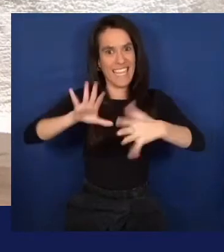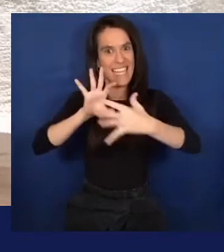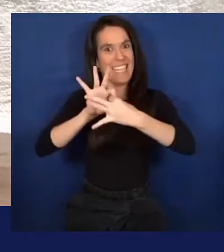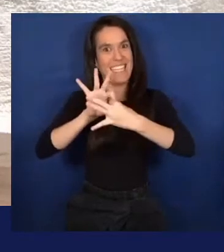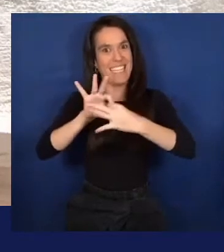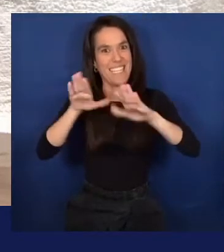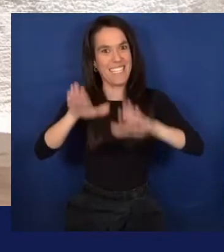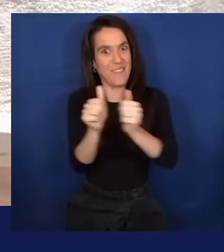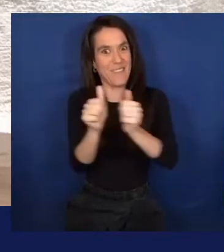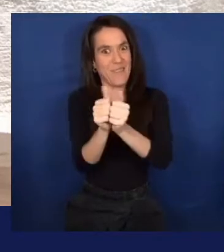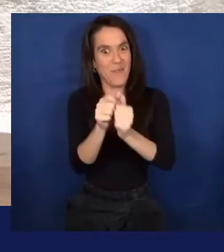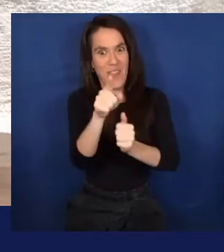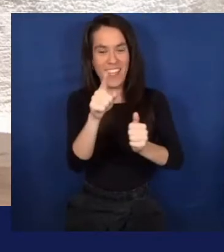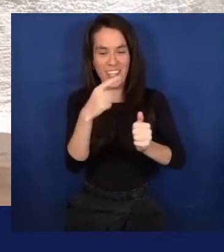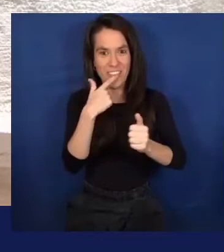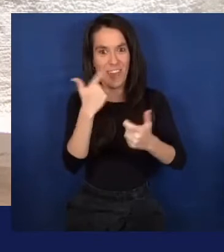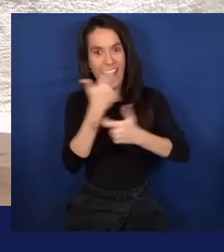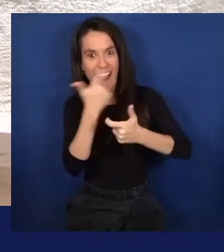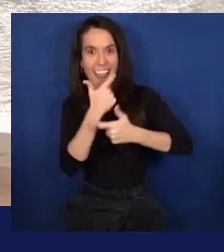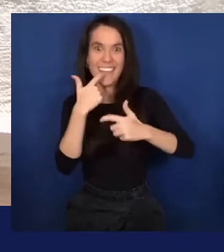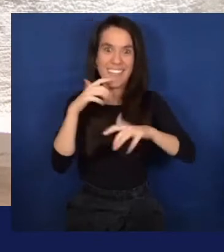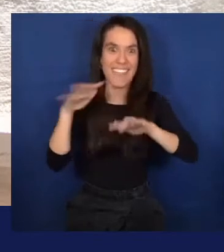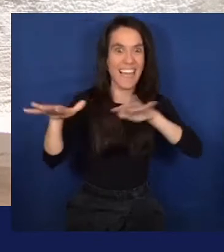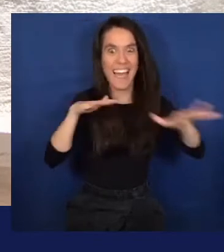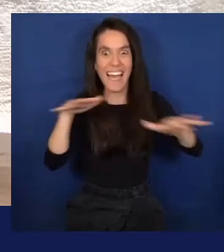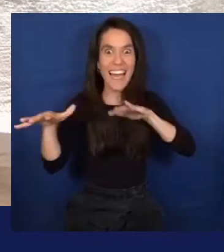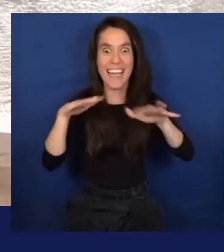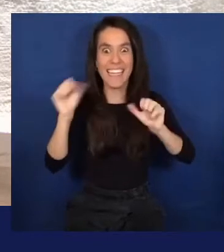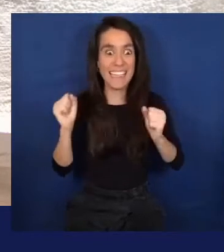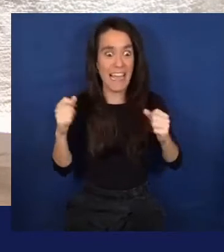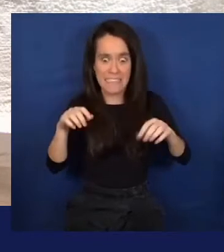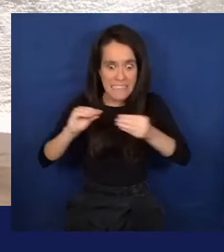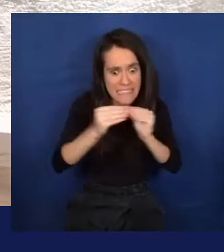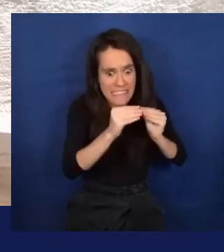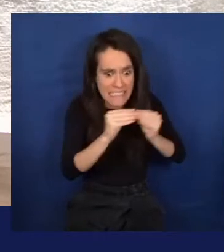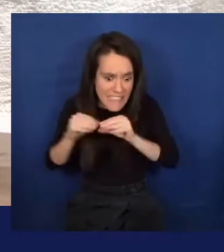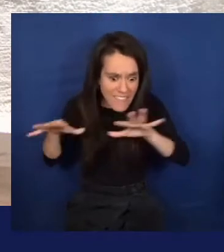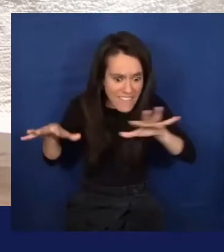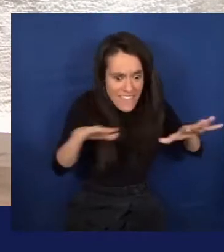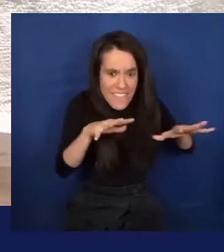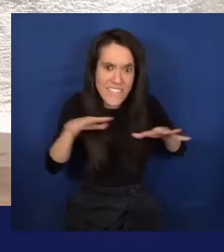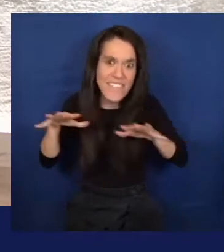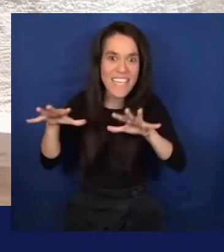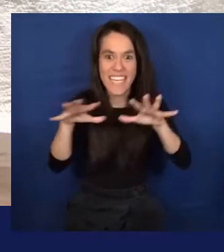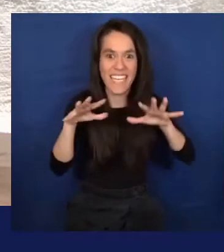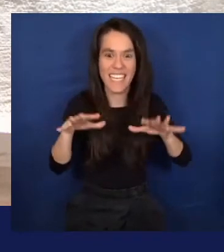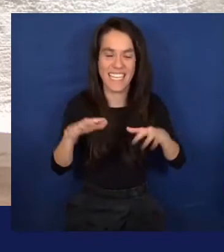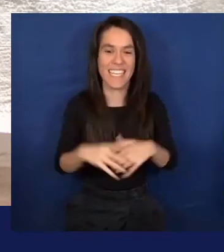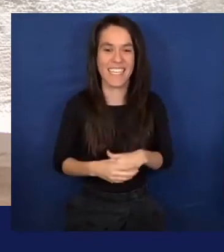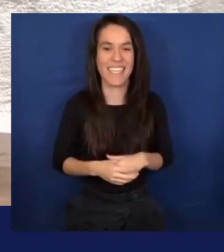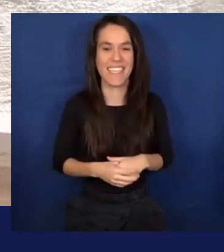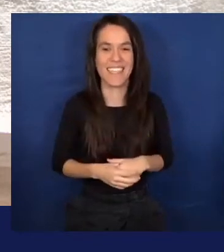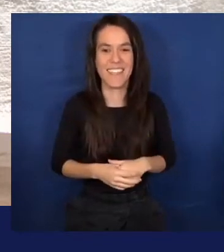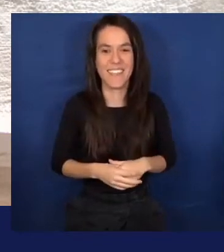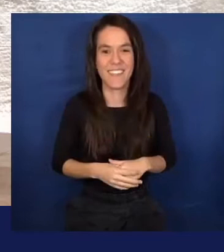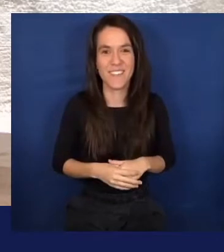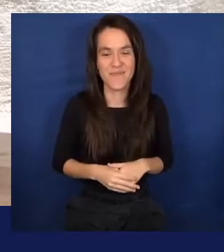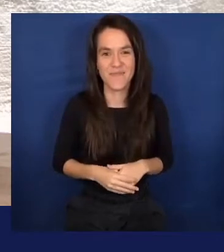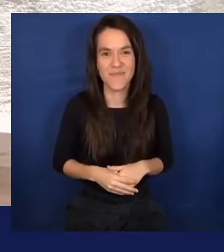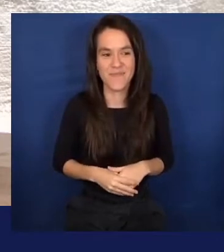awesome, but less goofy. I am all about goofiness primarily because